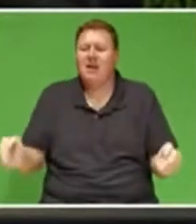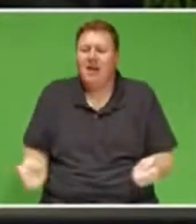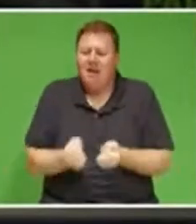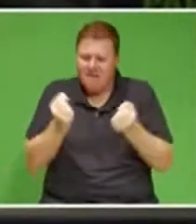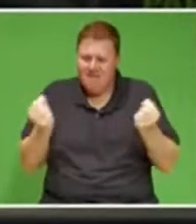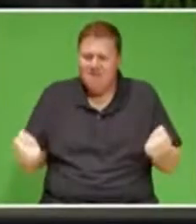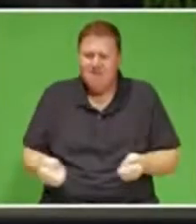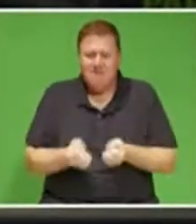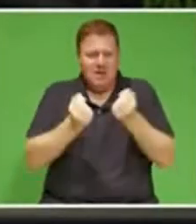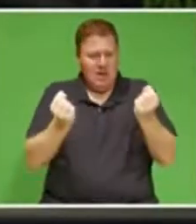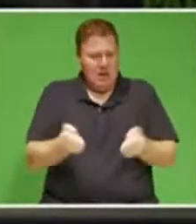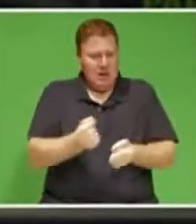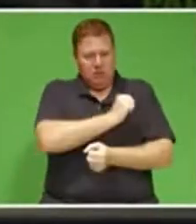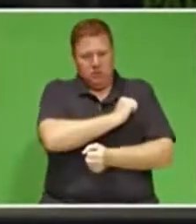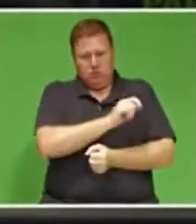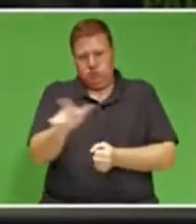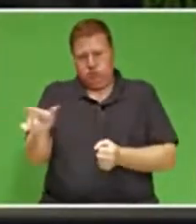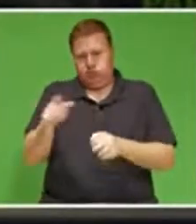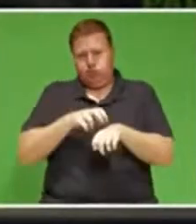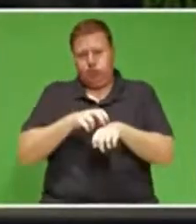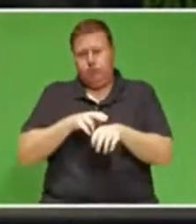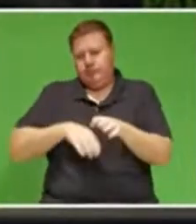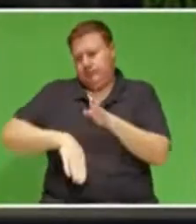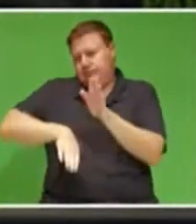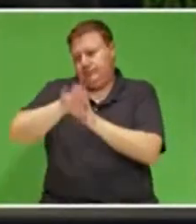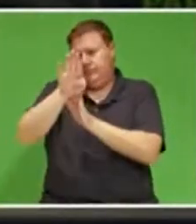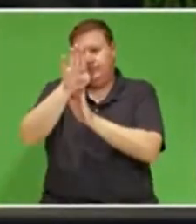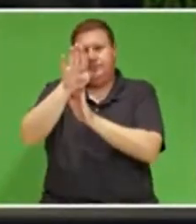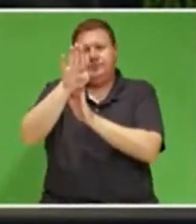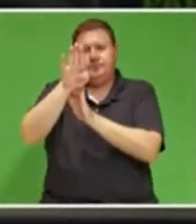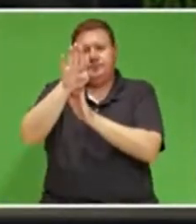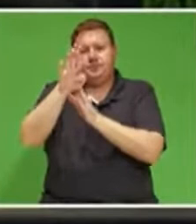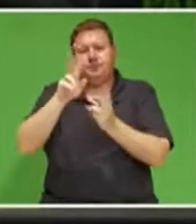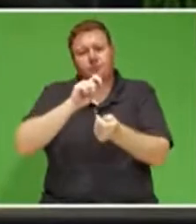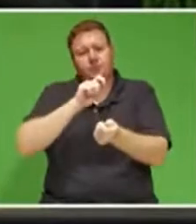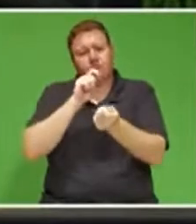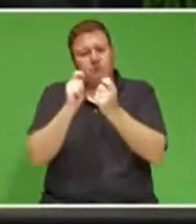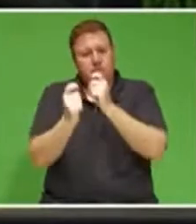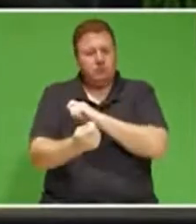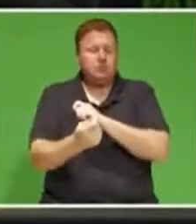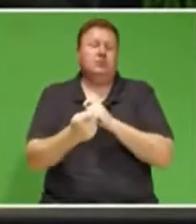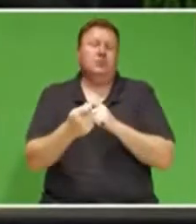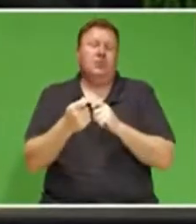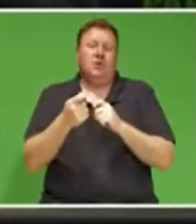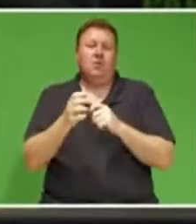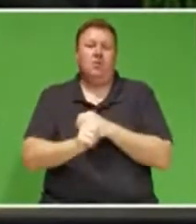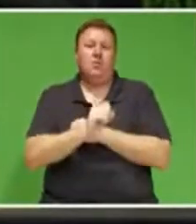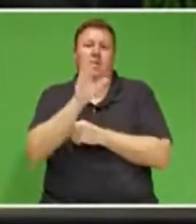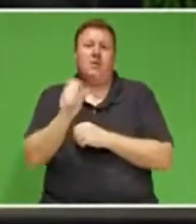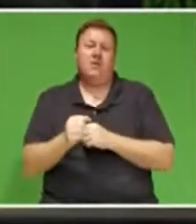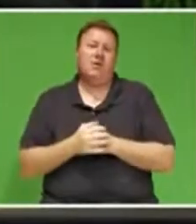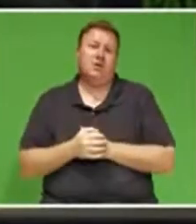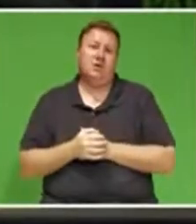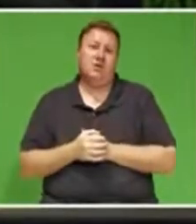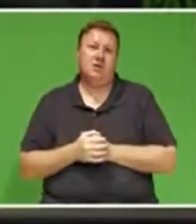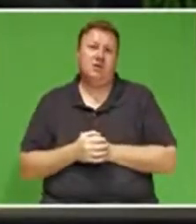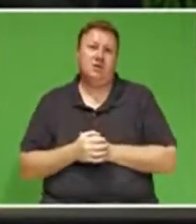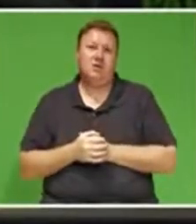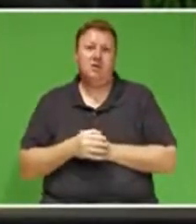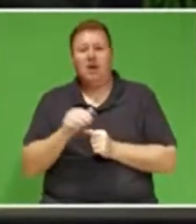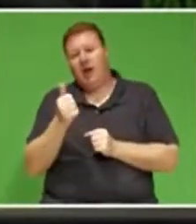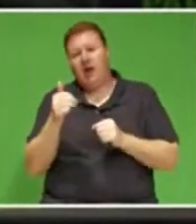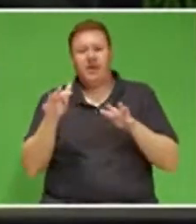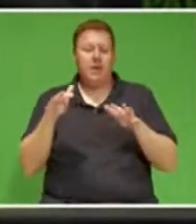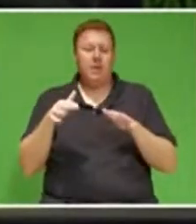are necessary for the development and transformation of our country. While others make a lot of